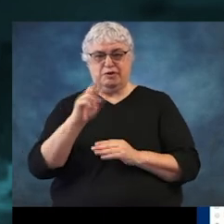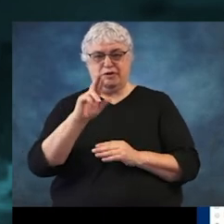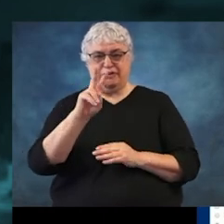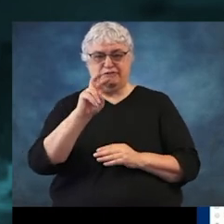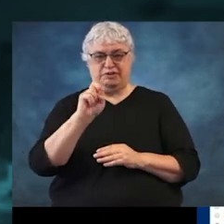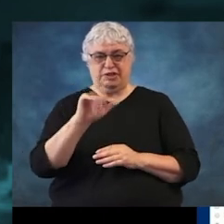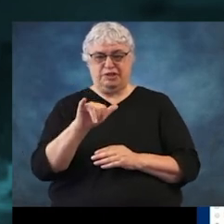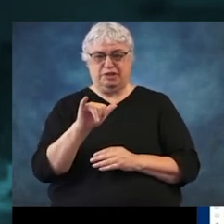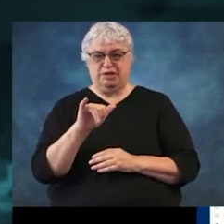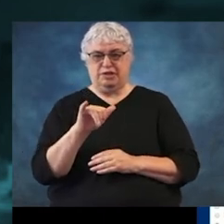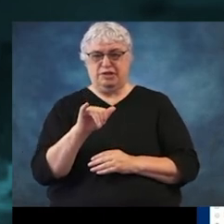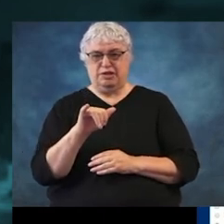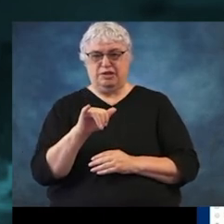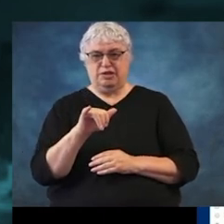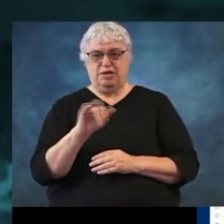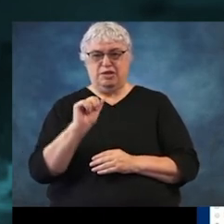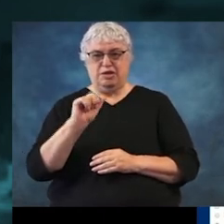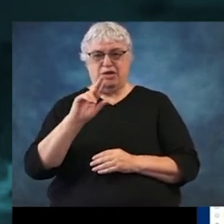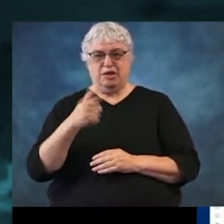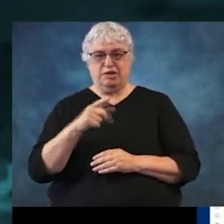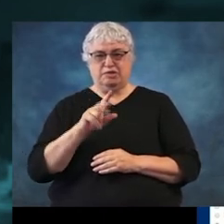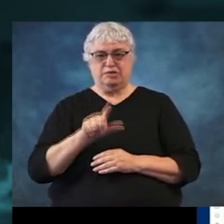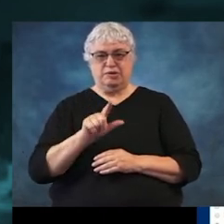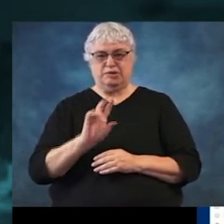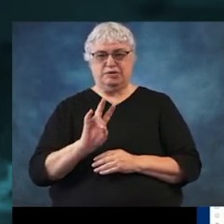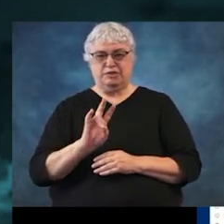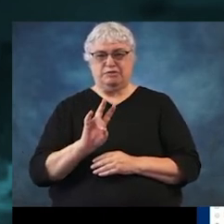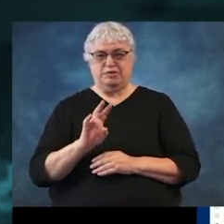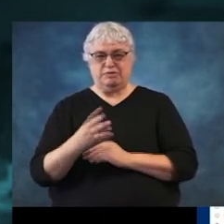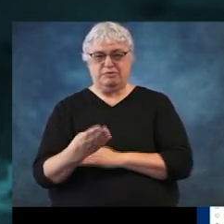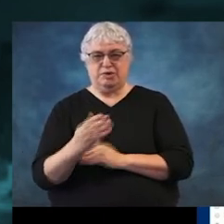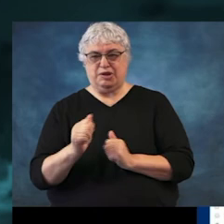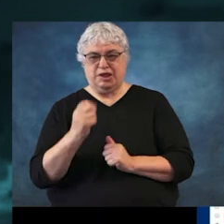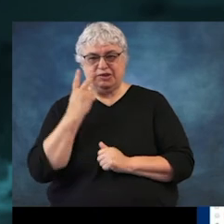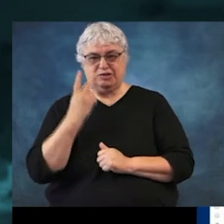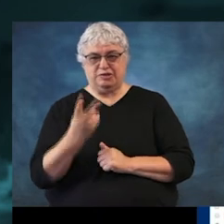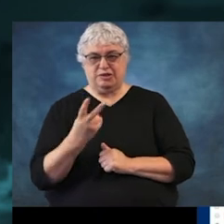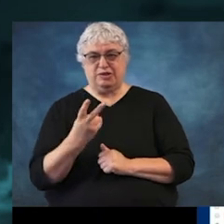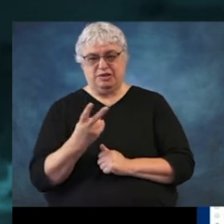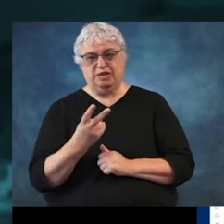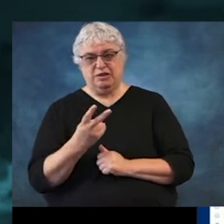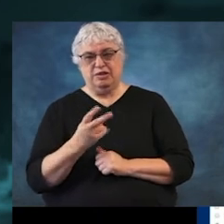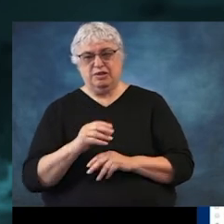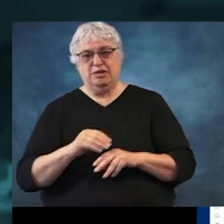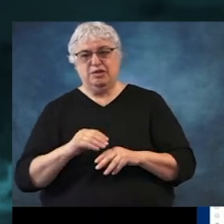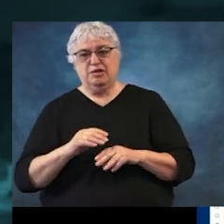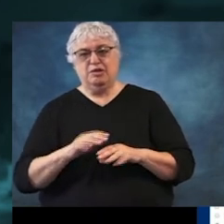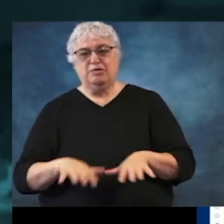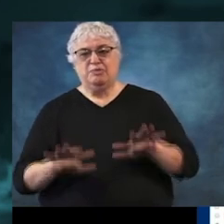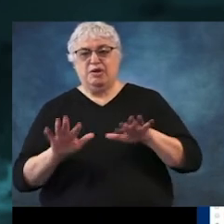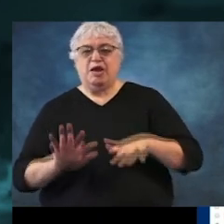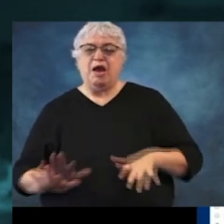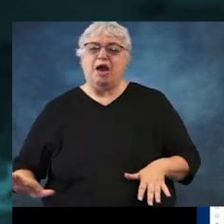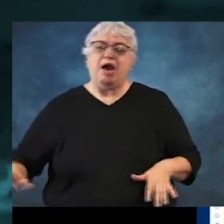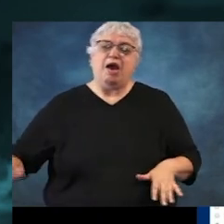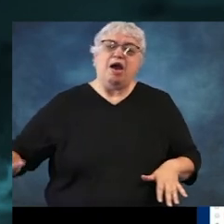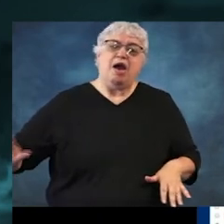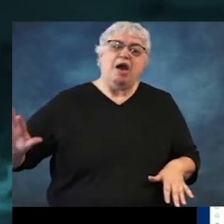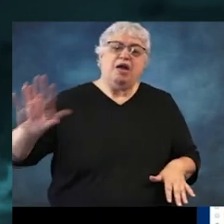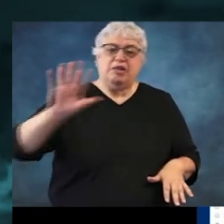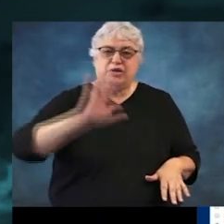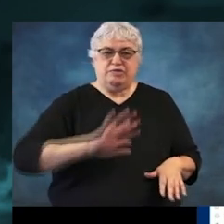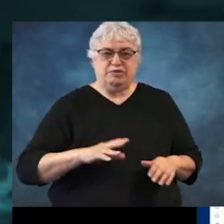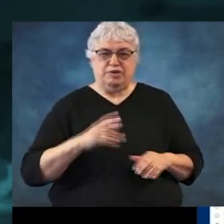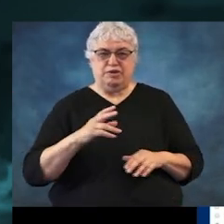on August 27th on the morning. And you can see, you know, pretty widespread flooding all across the entire